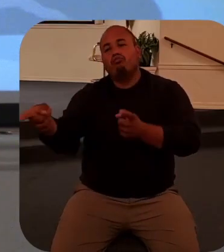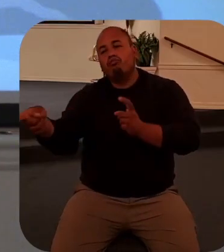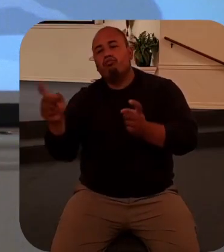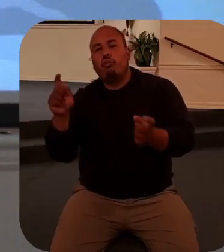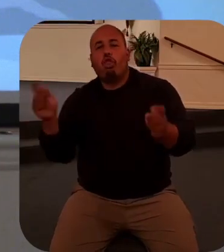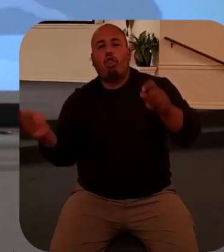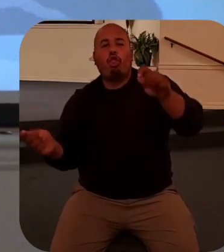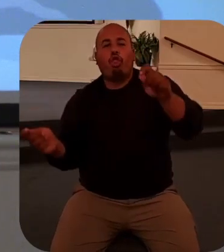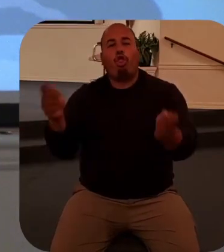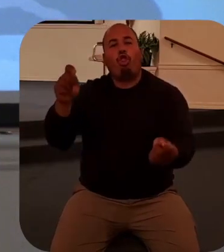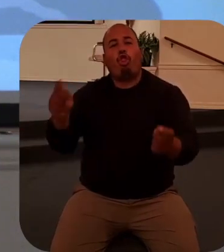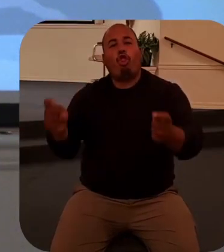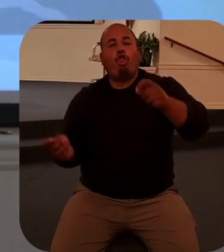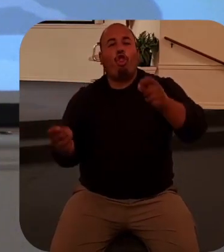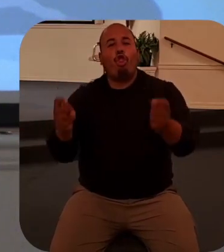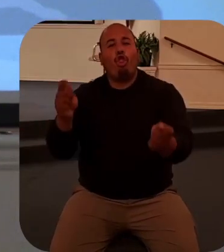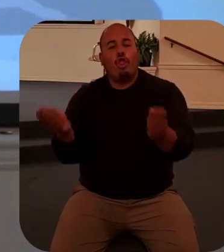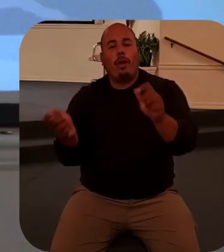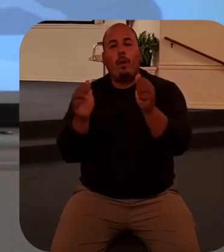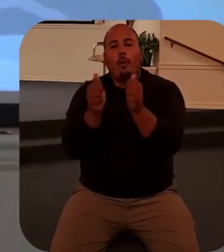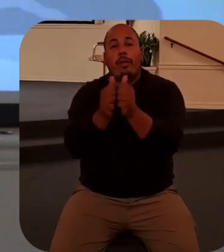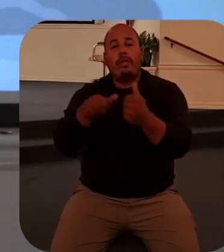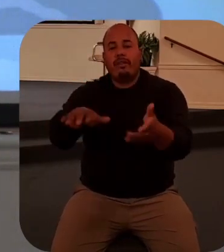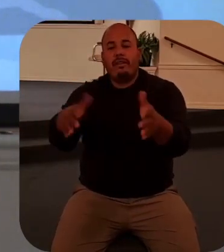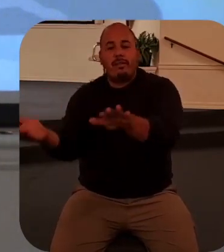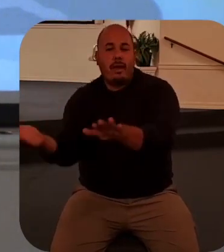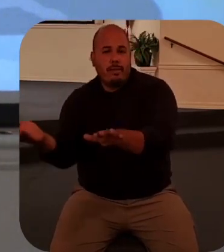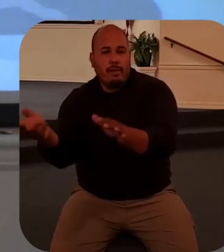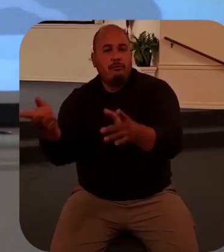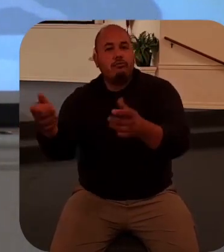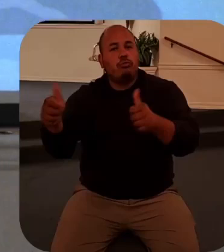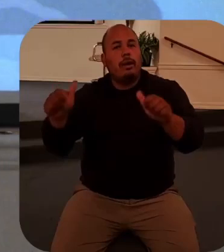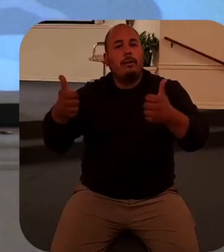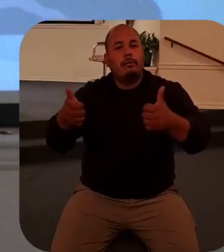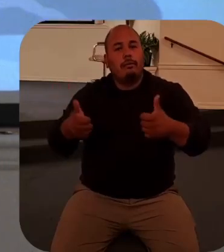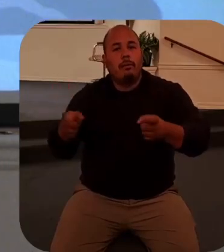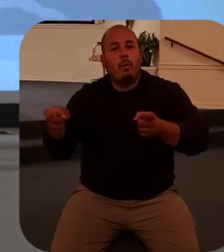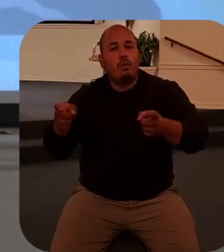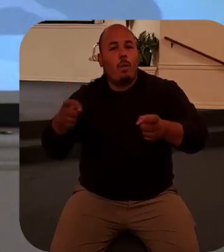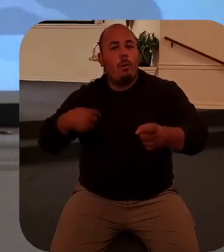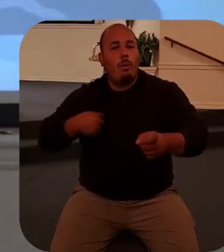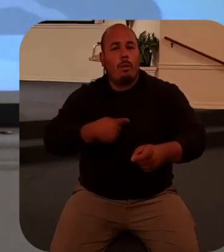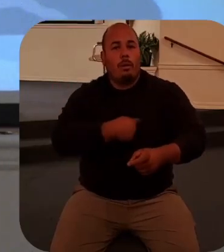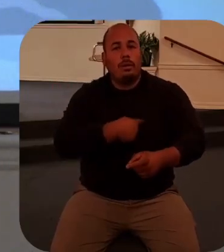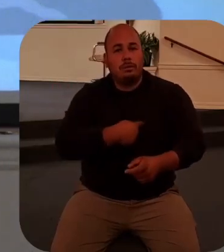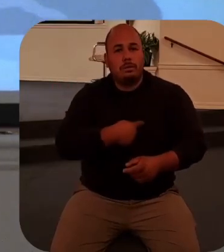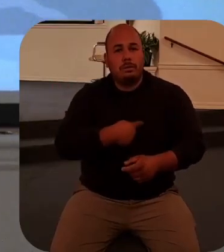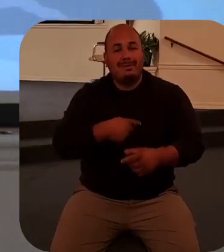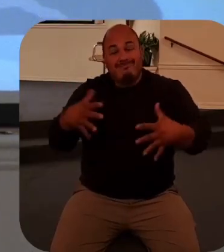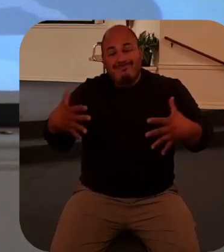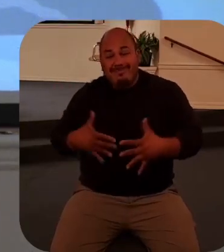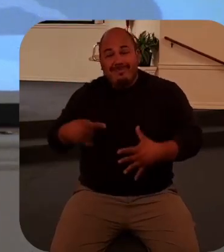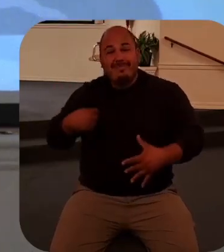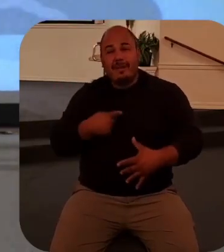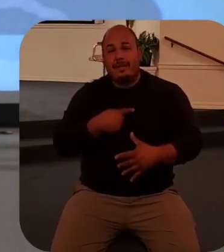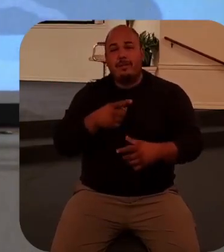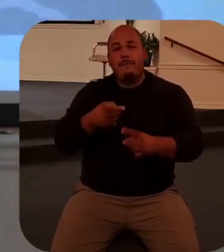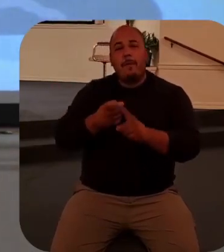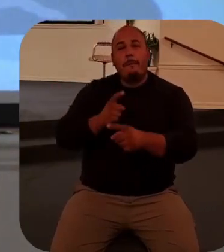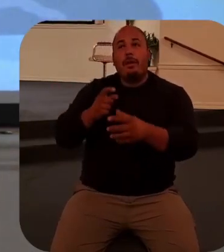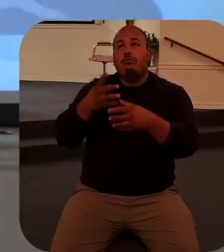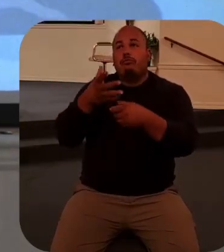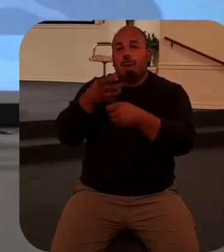himself through our fear of death and keep us from finding life in God but Jesus came to